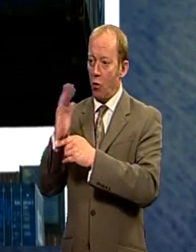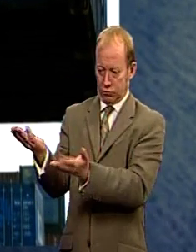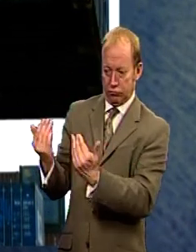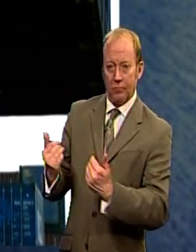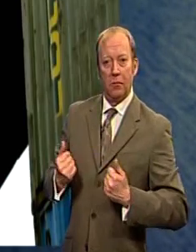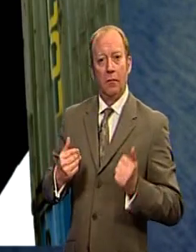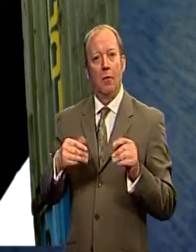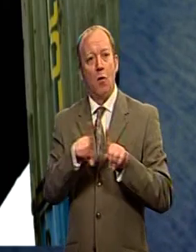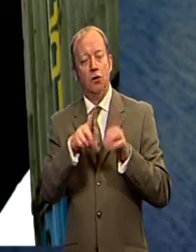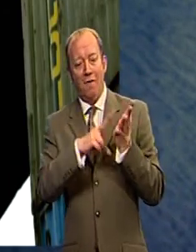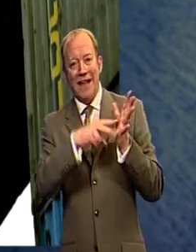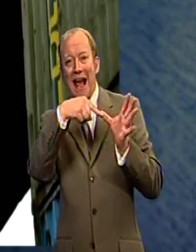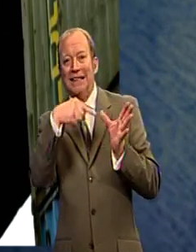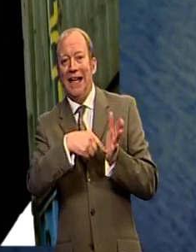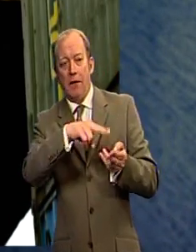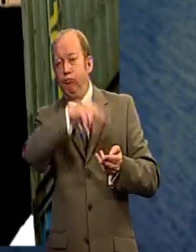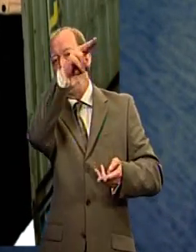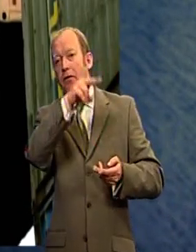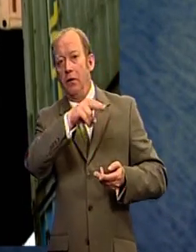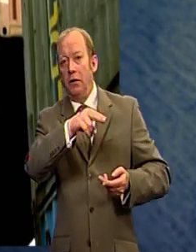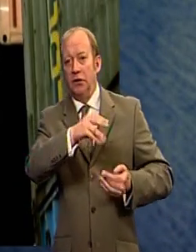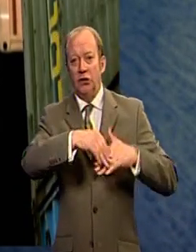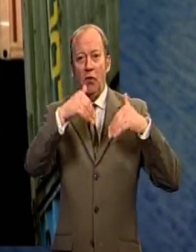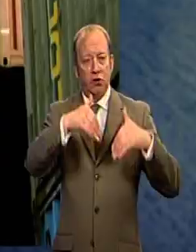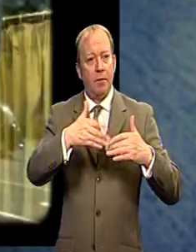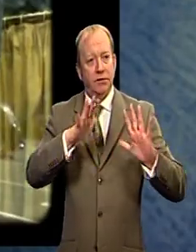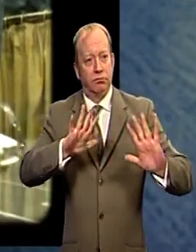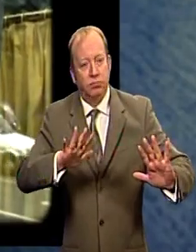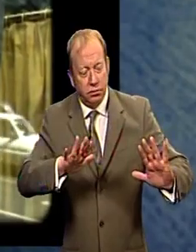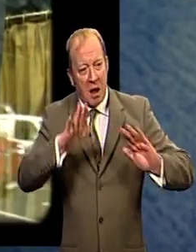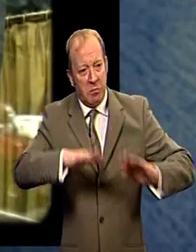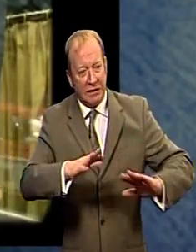up, which squeezed the retailer to wanting to look further afield.